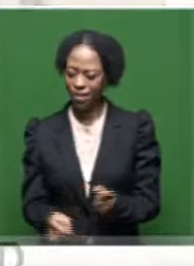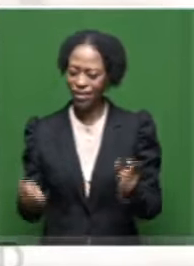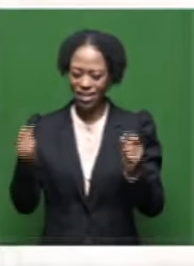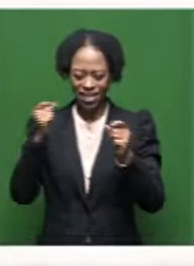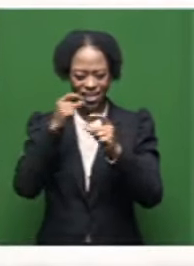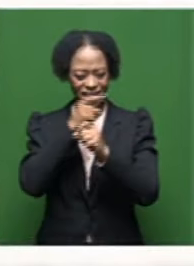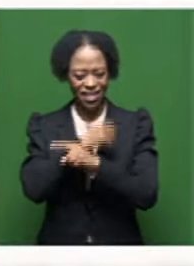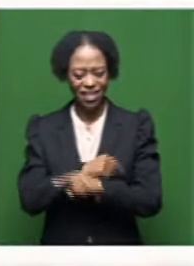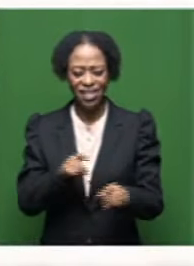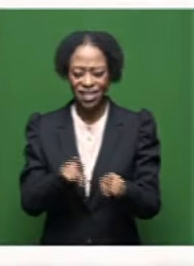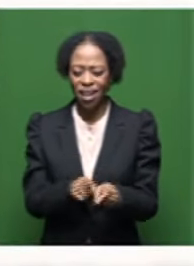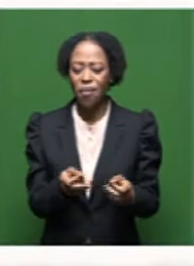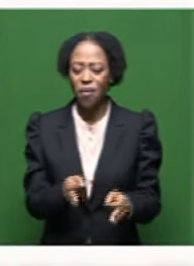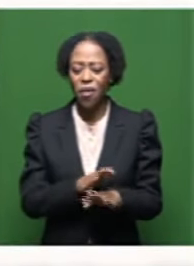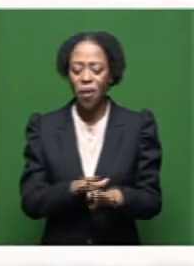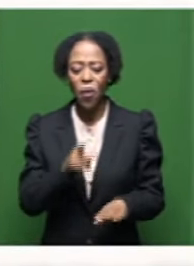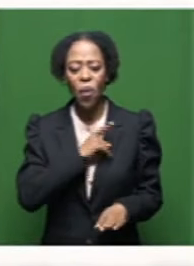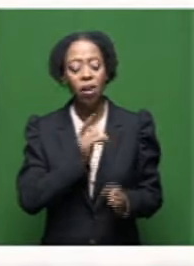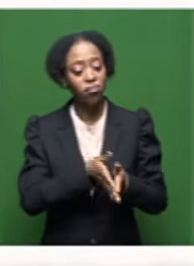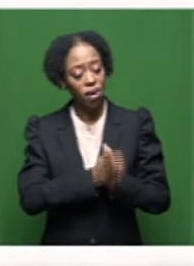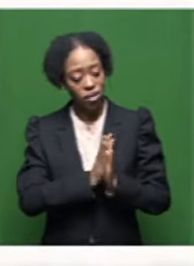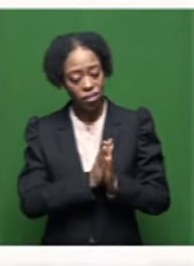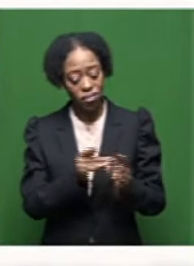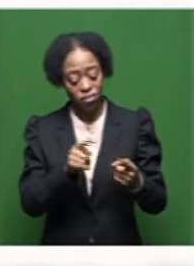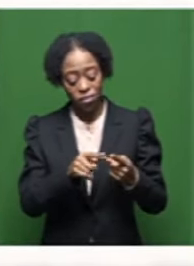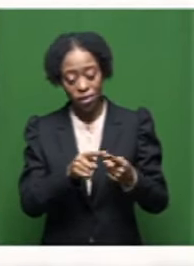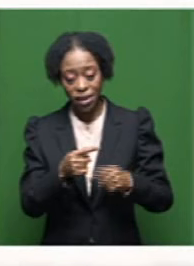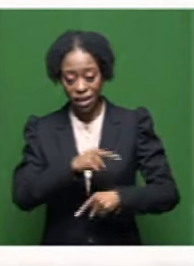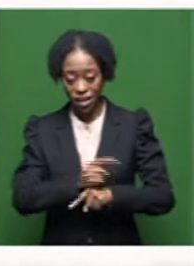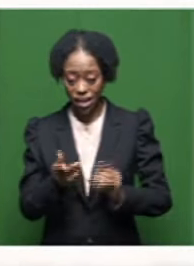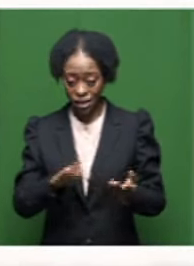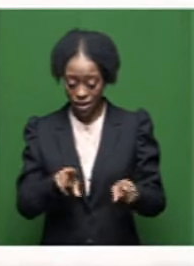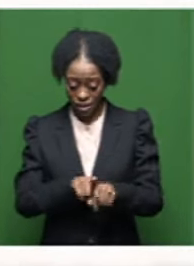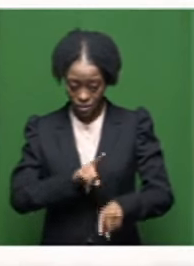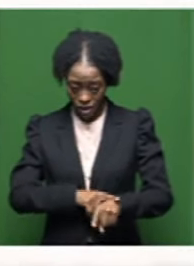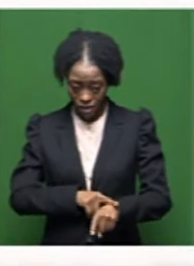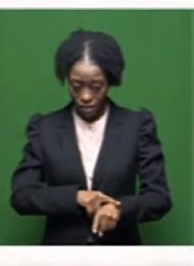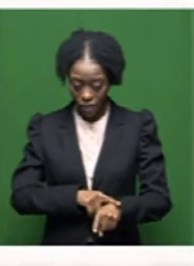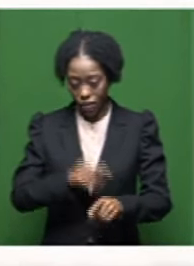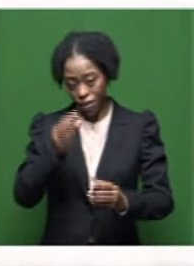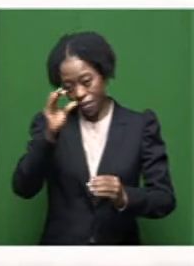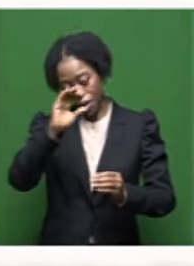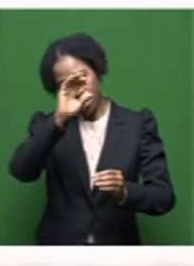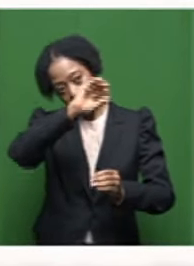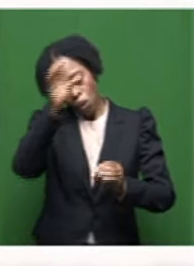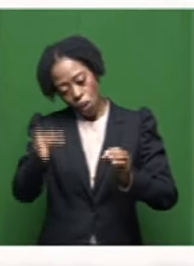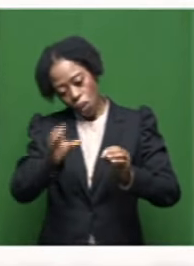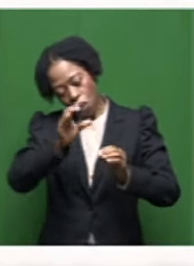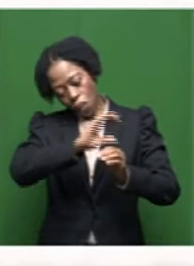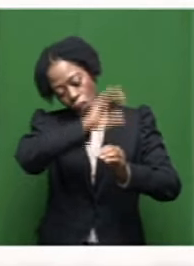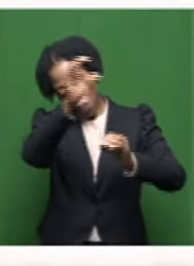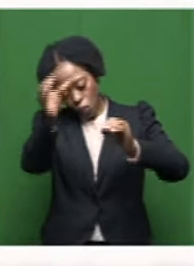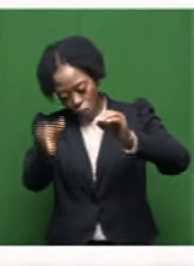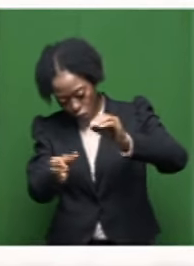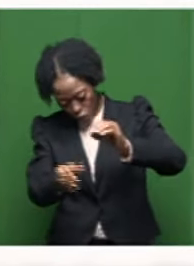of his funeral. He asked specifically to be buried on the day that he died at sunset. So we were at West Park